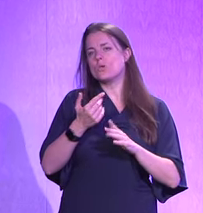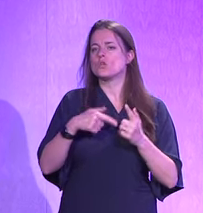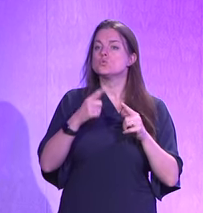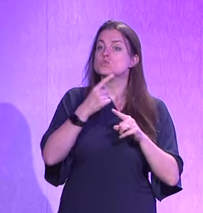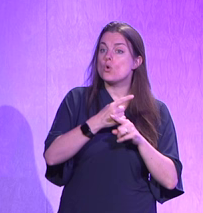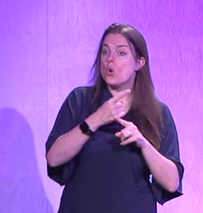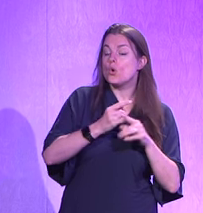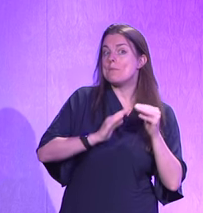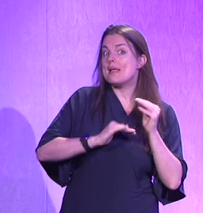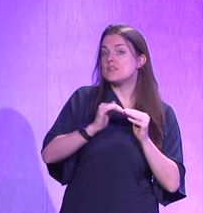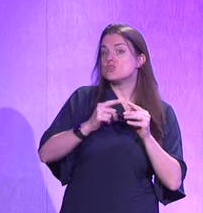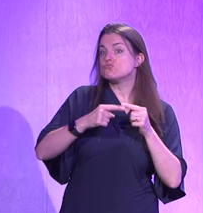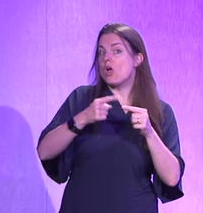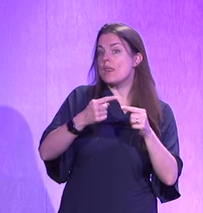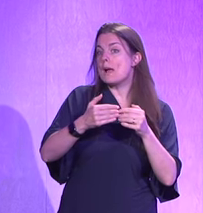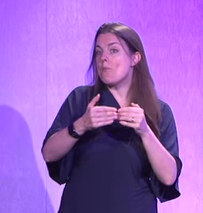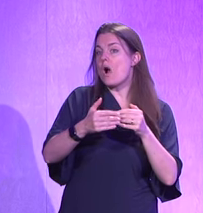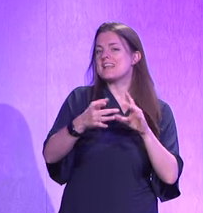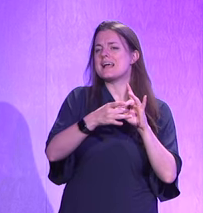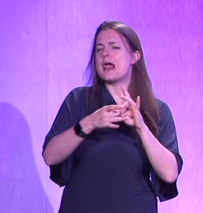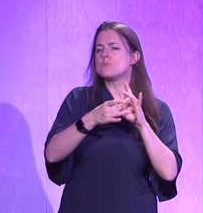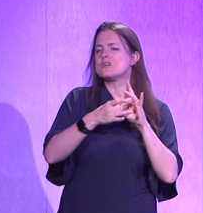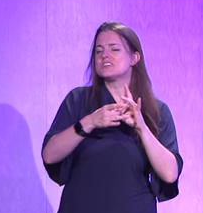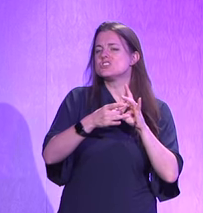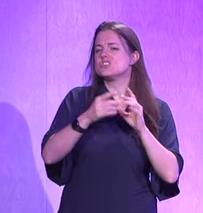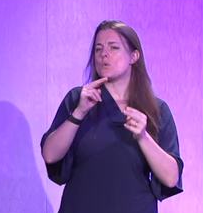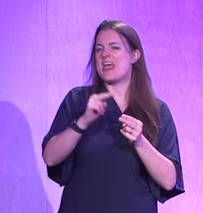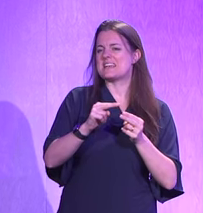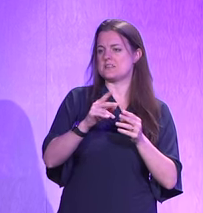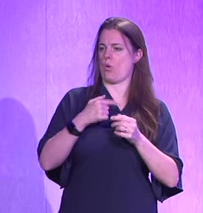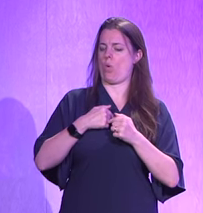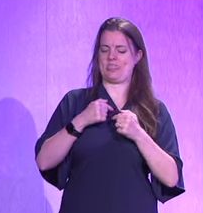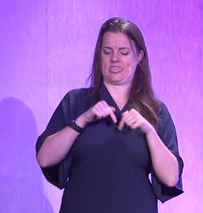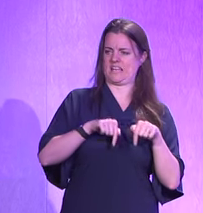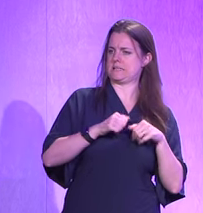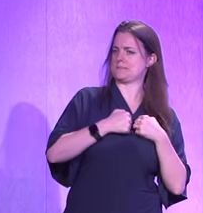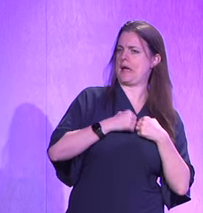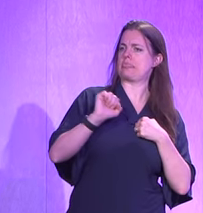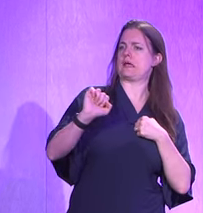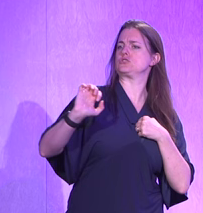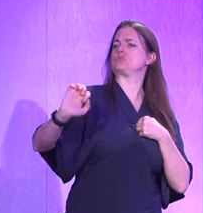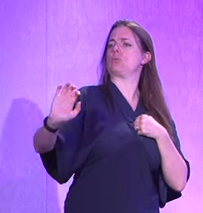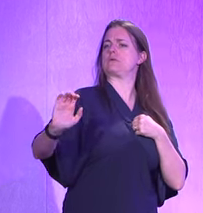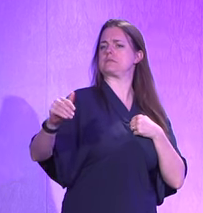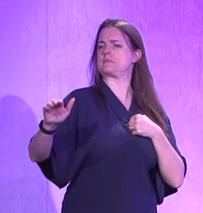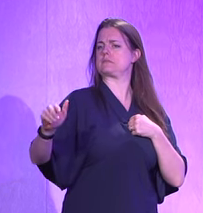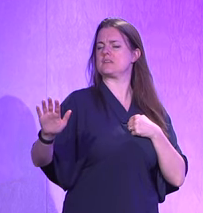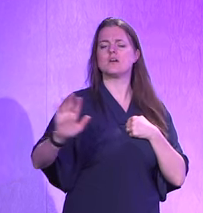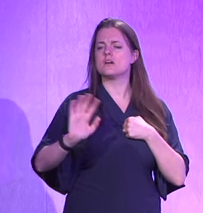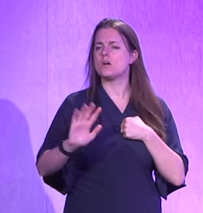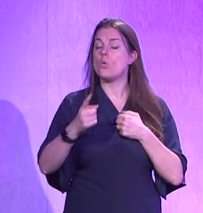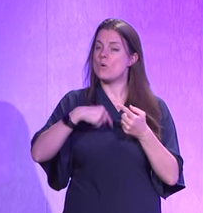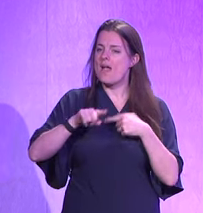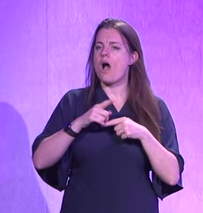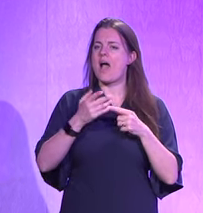mindset. You know, we're talking, you build it, you run it. More collaboration. We work together. Less of this is my stuff and this is your stuff. But, you know,